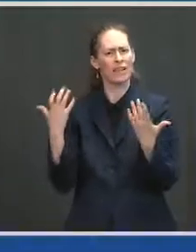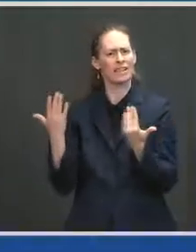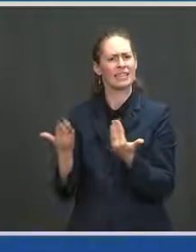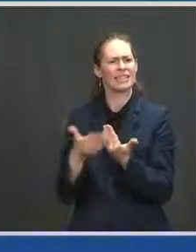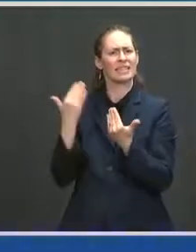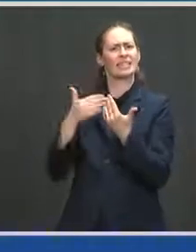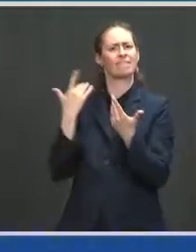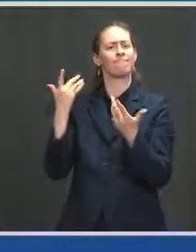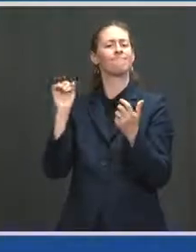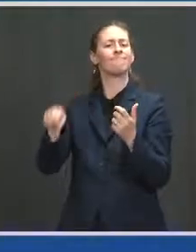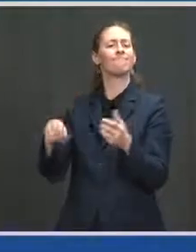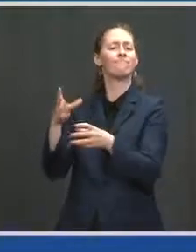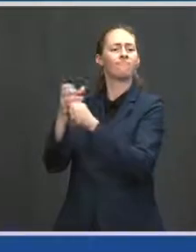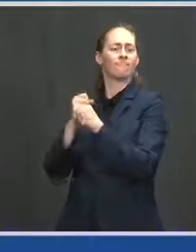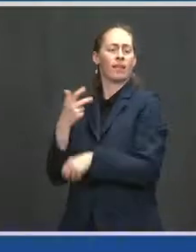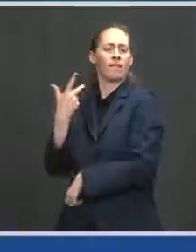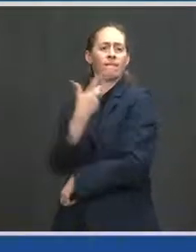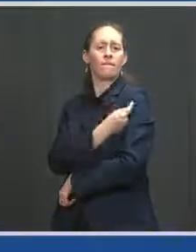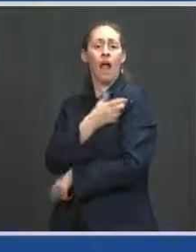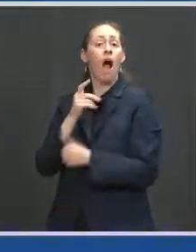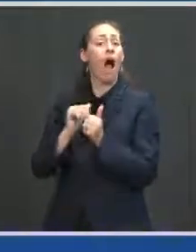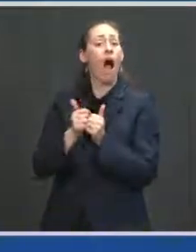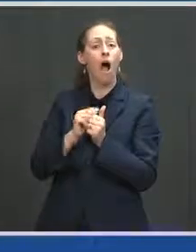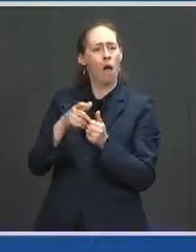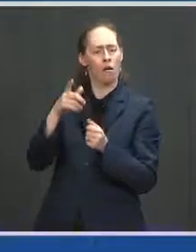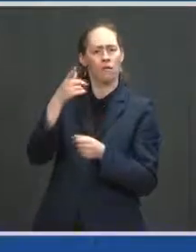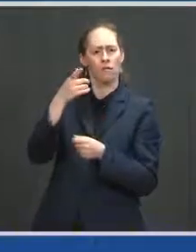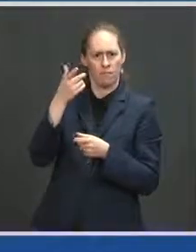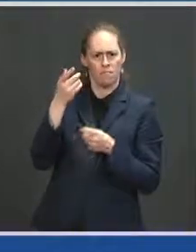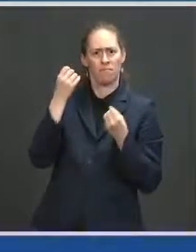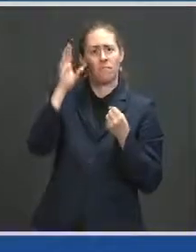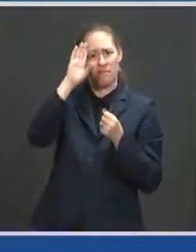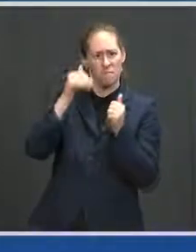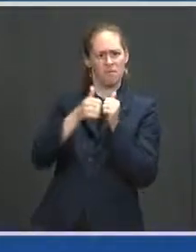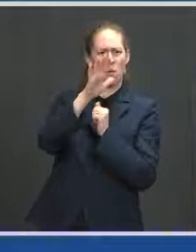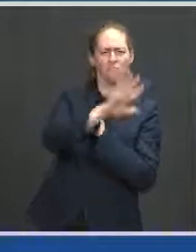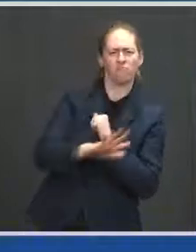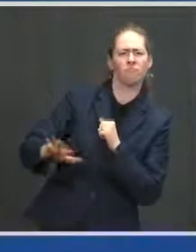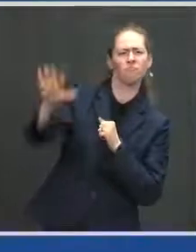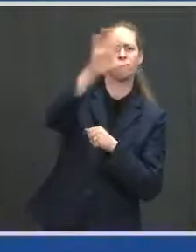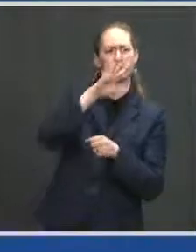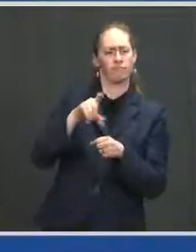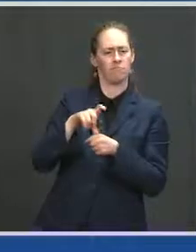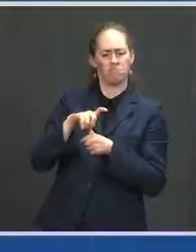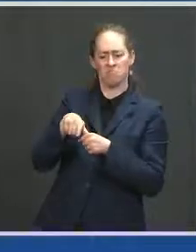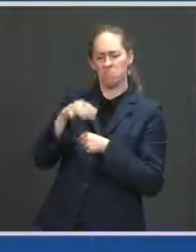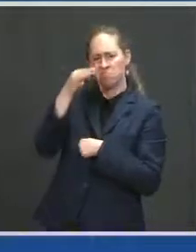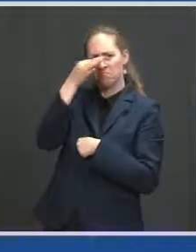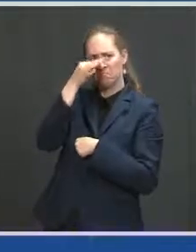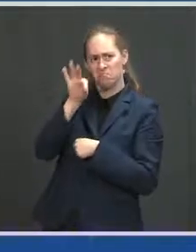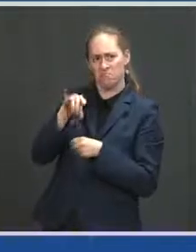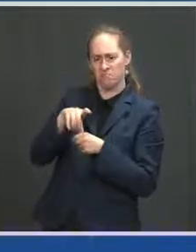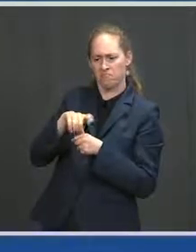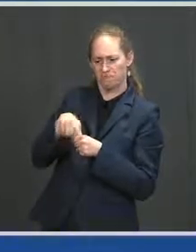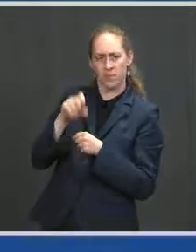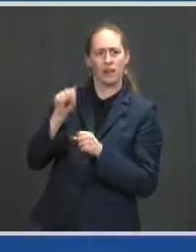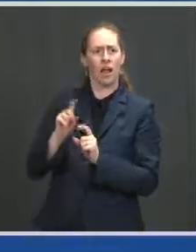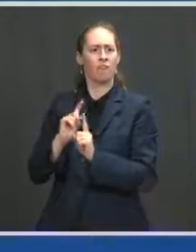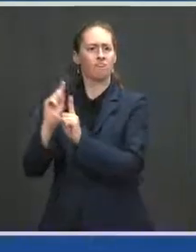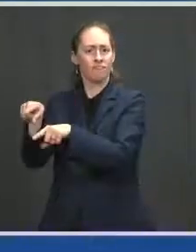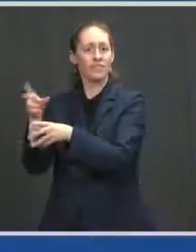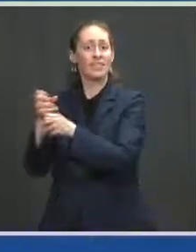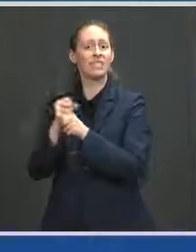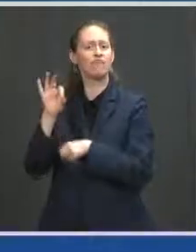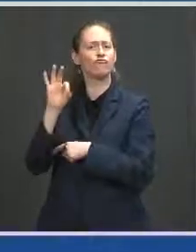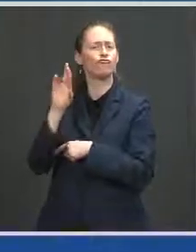Ninety percent of you live within five miles of a vaccination site. The vaccinations are free, and most